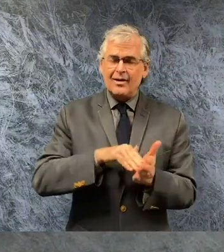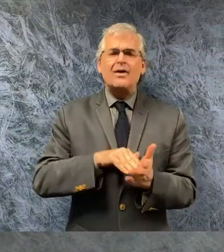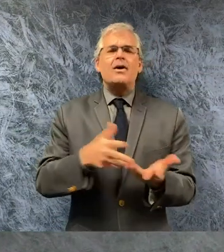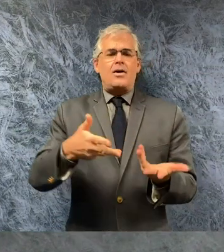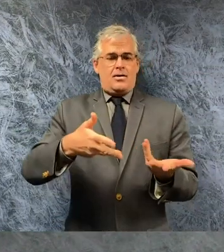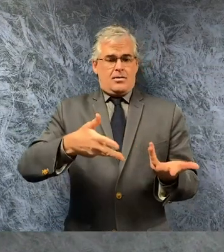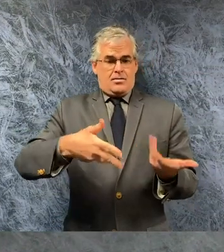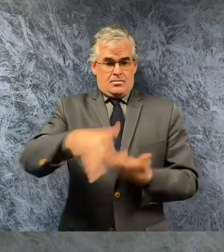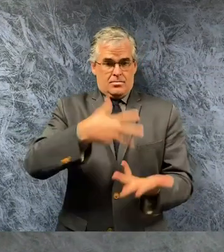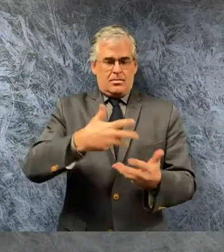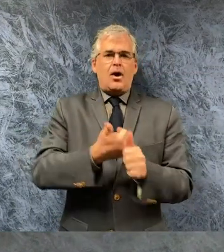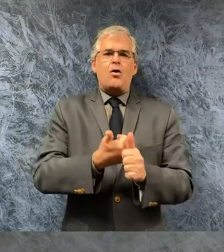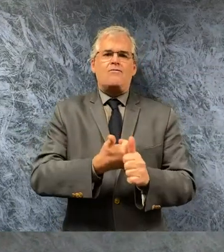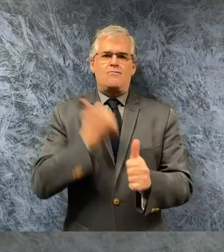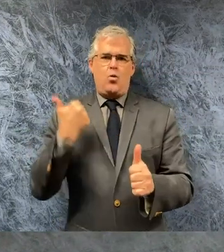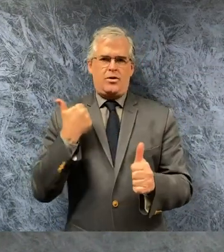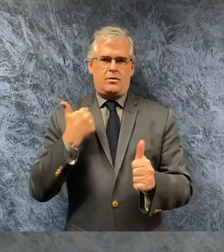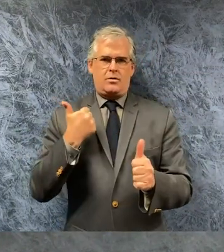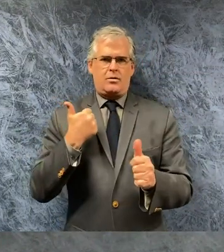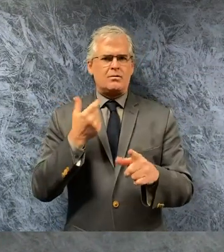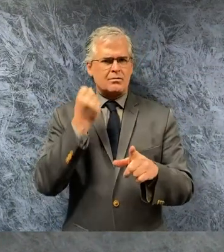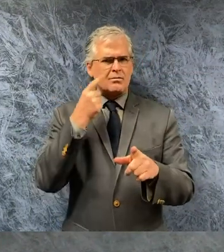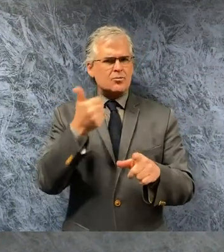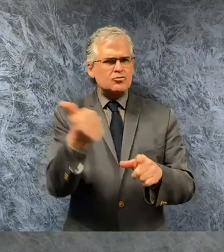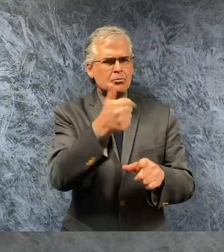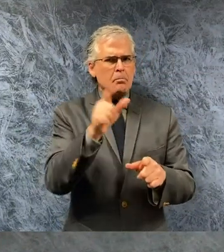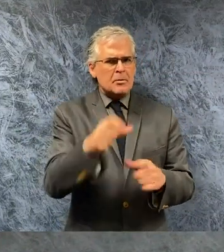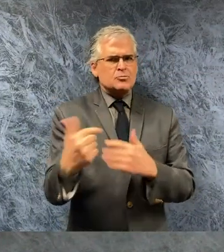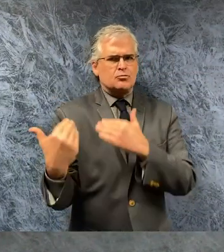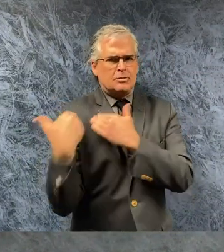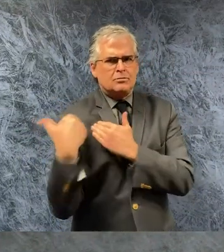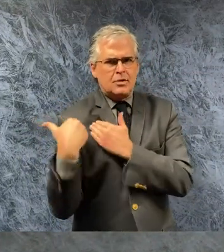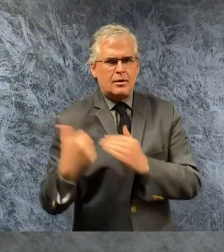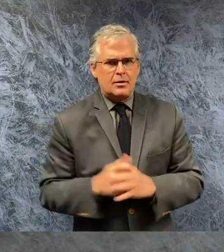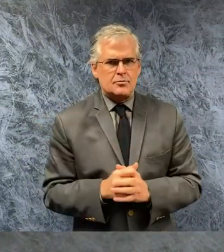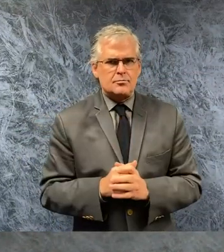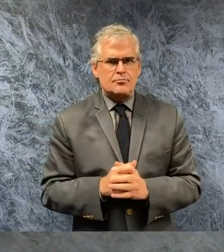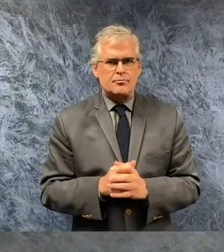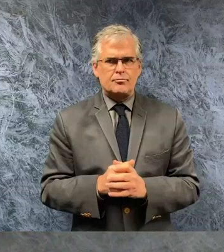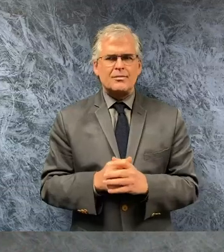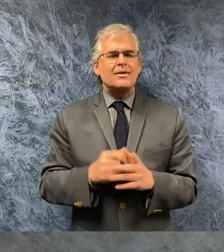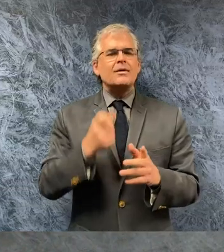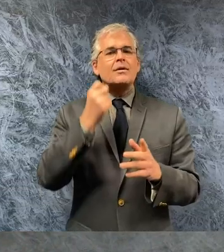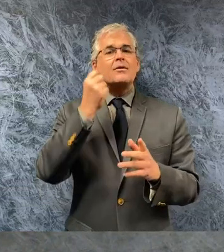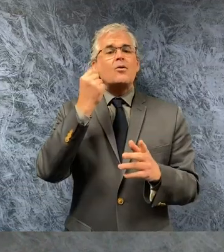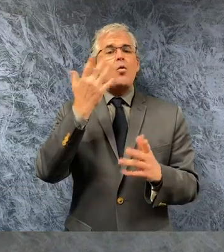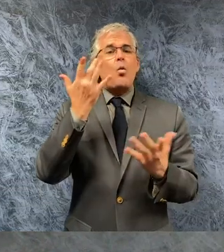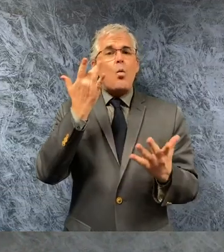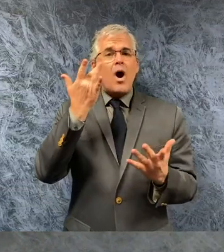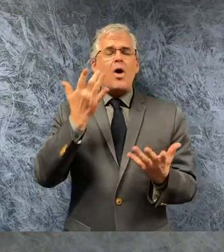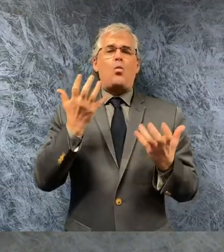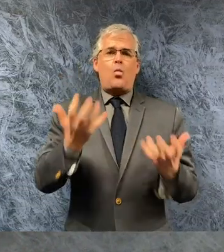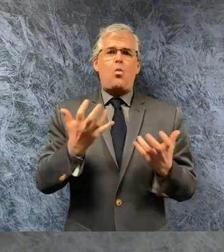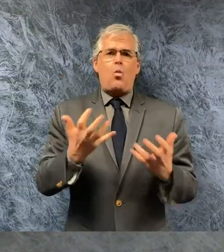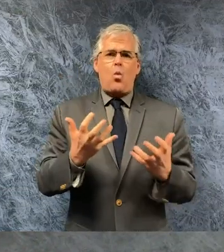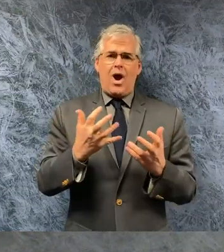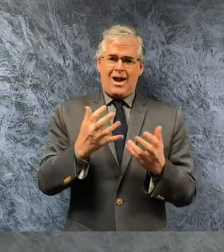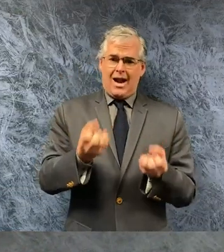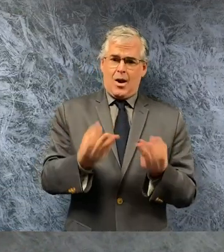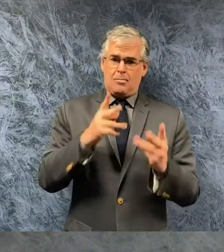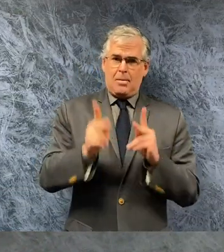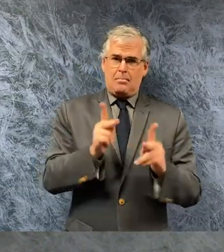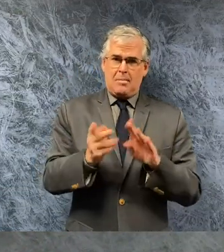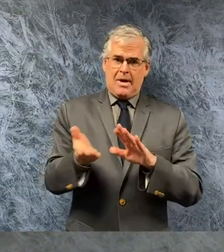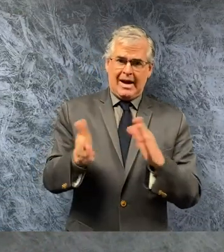responsible behavior i'm asking all us to work together and keep these numbers as low as possible in